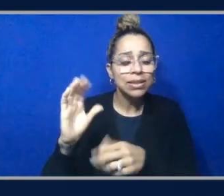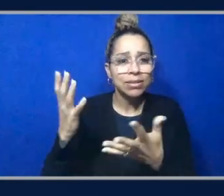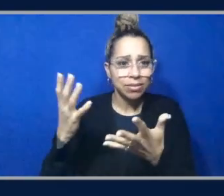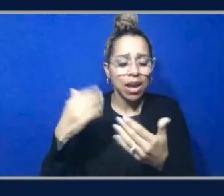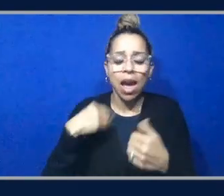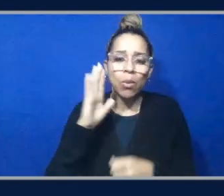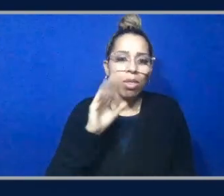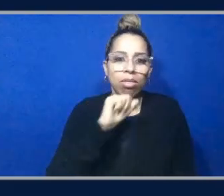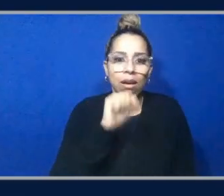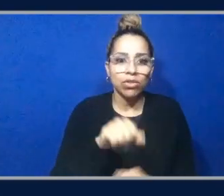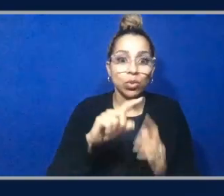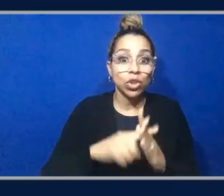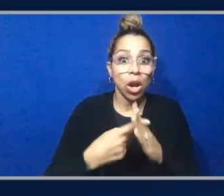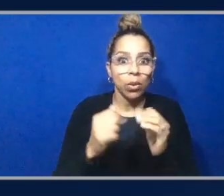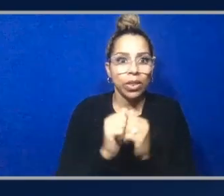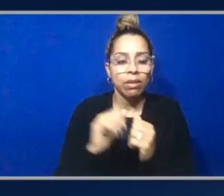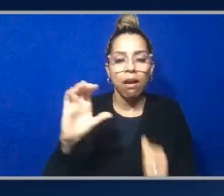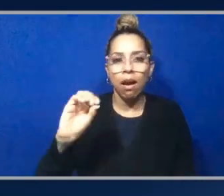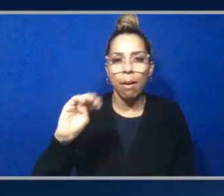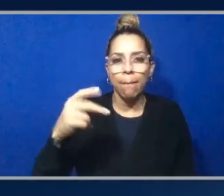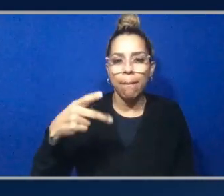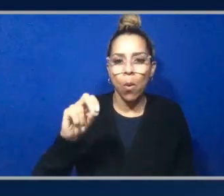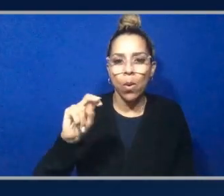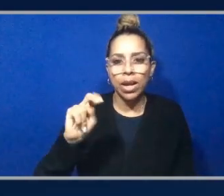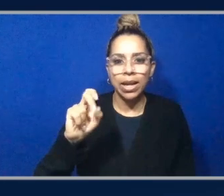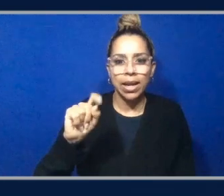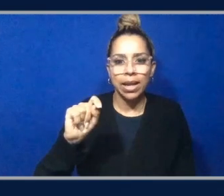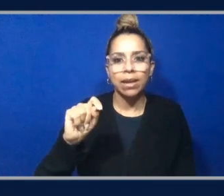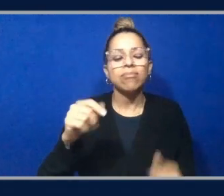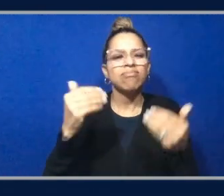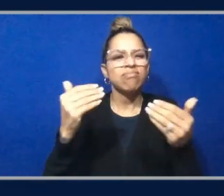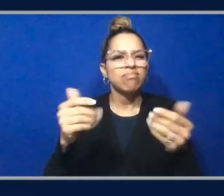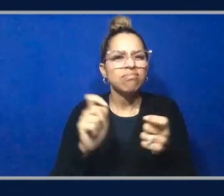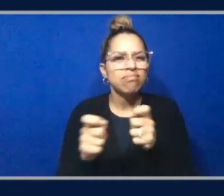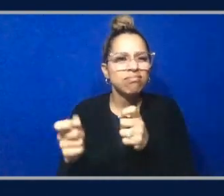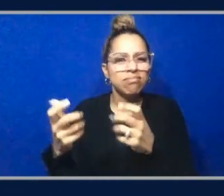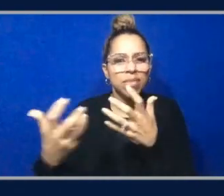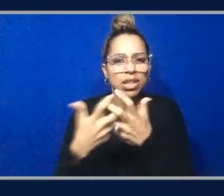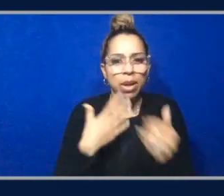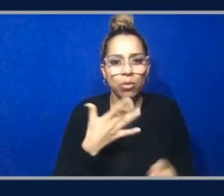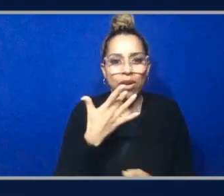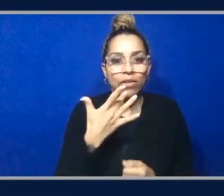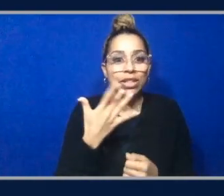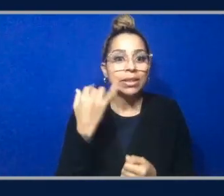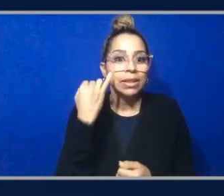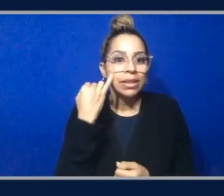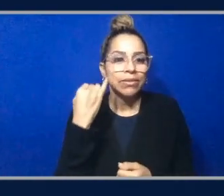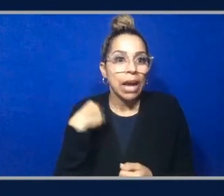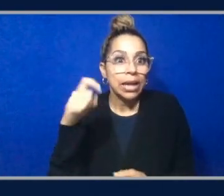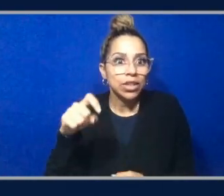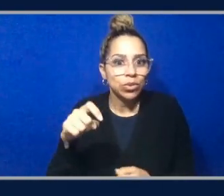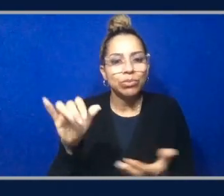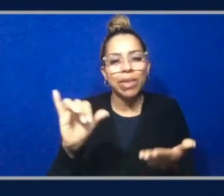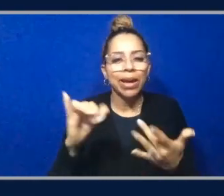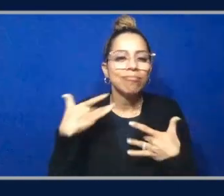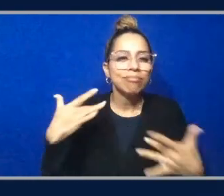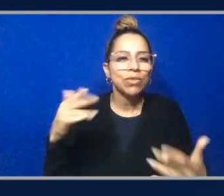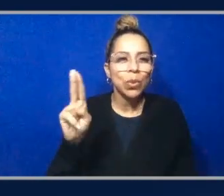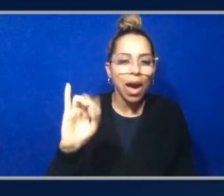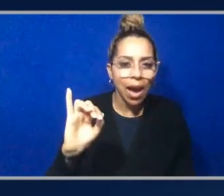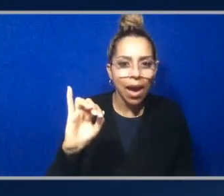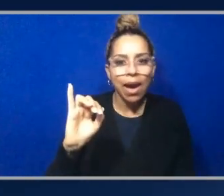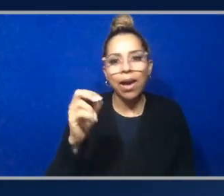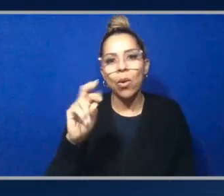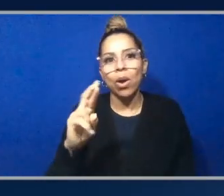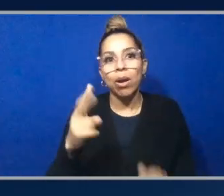customize the things that i i need to customize most likely ui or some brand or some theme and then all of that optimization i know i have the full force of the